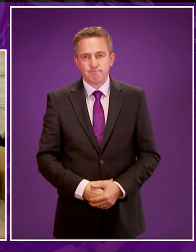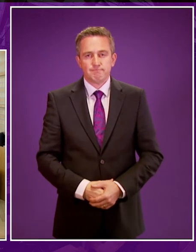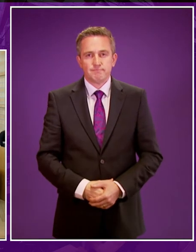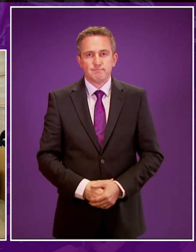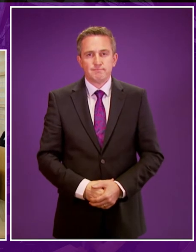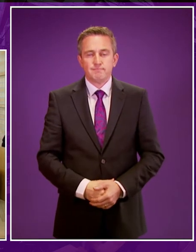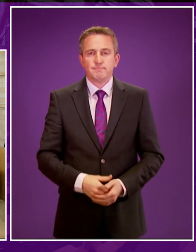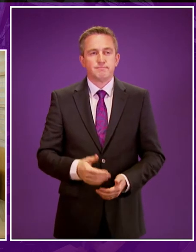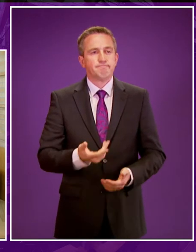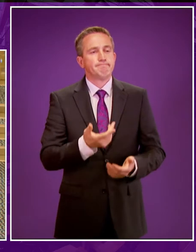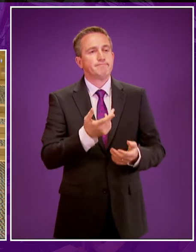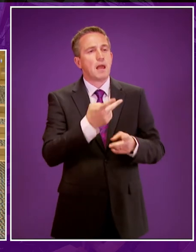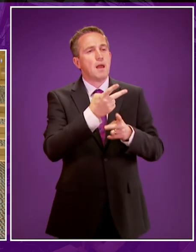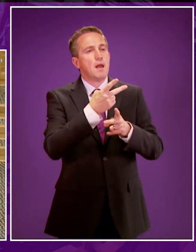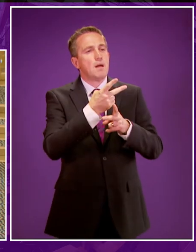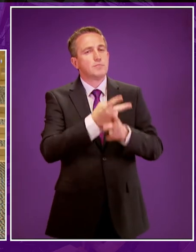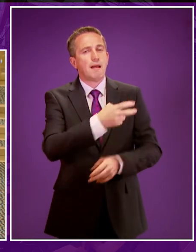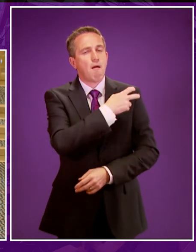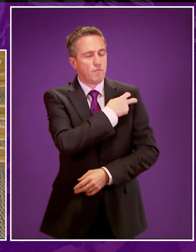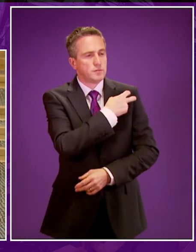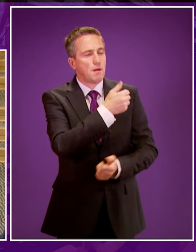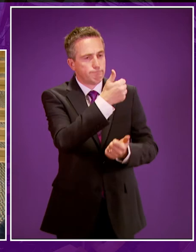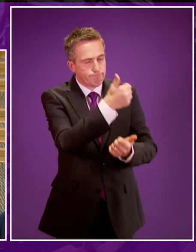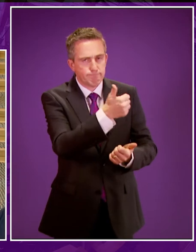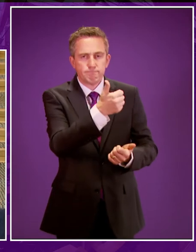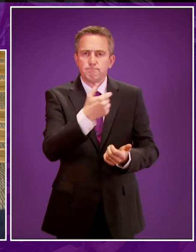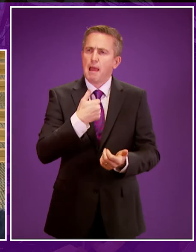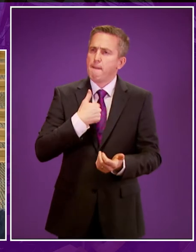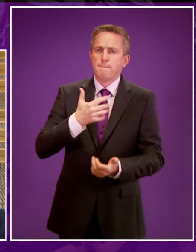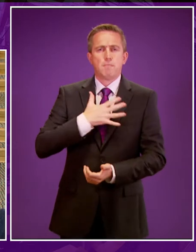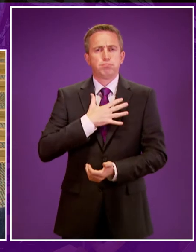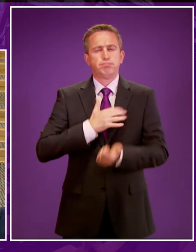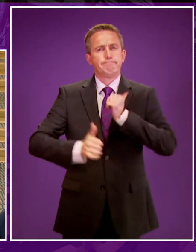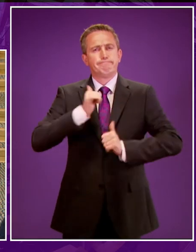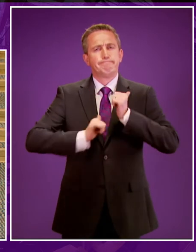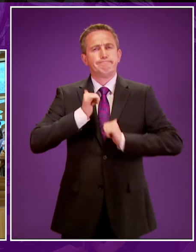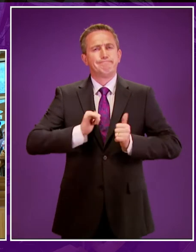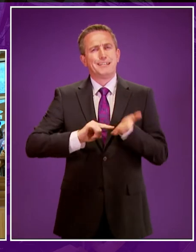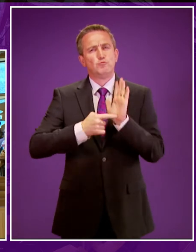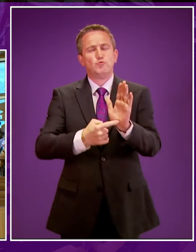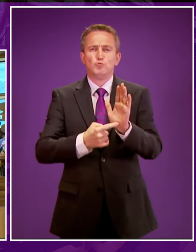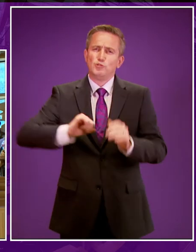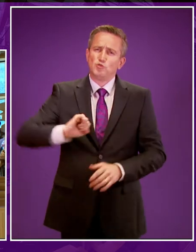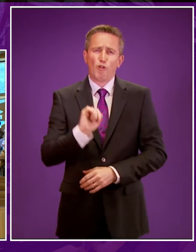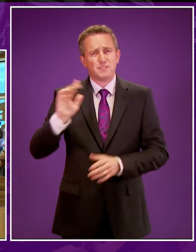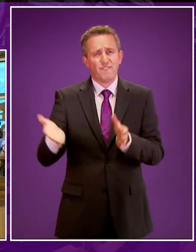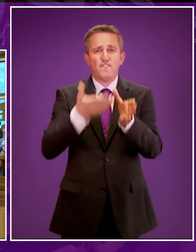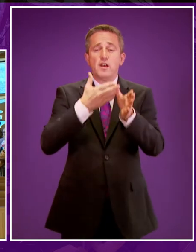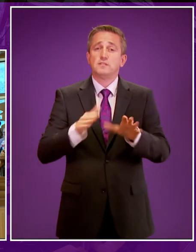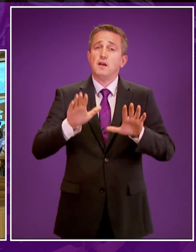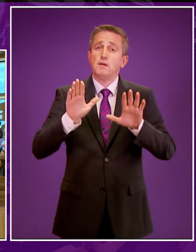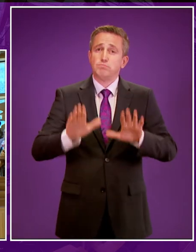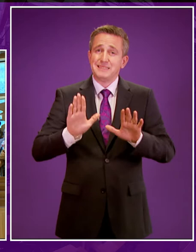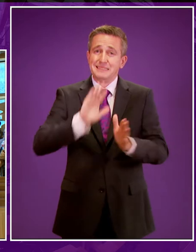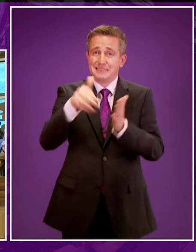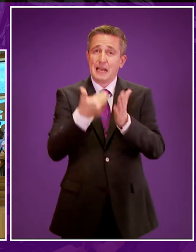Thank you, presiding officer. It is a privilege and an honour to introduce Scotland's first British Sign Language BSL